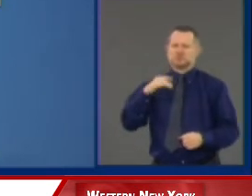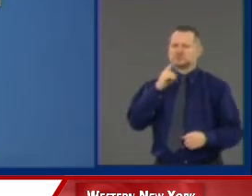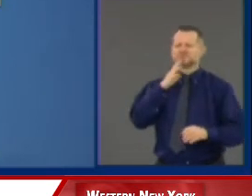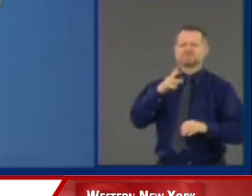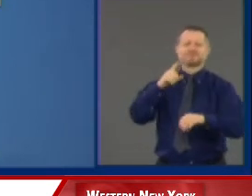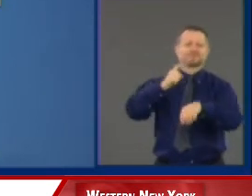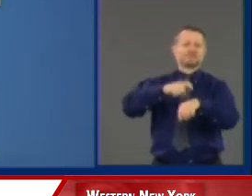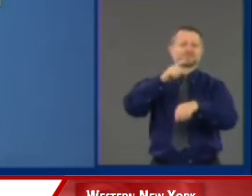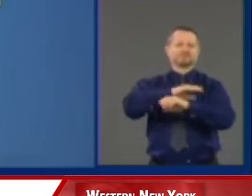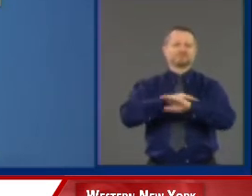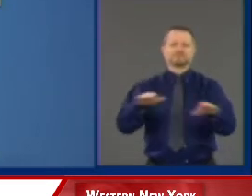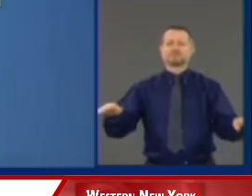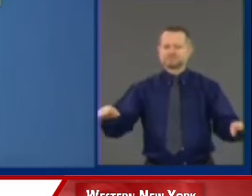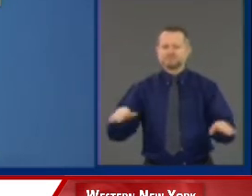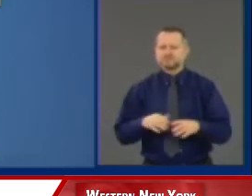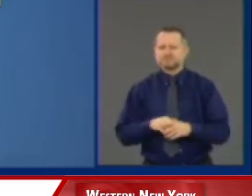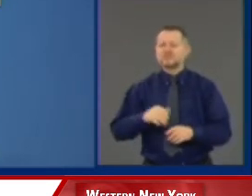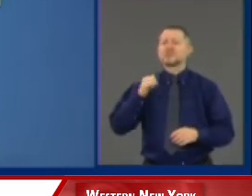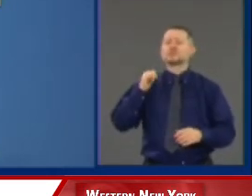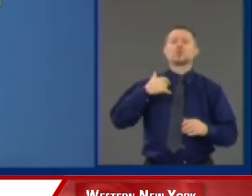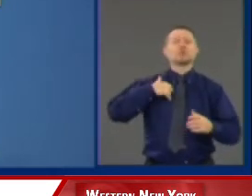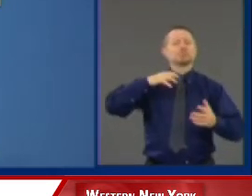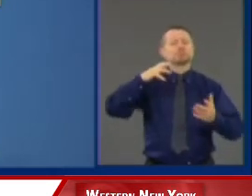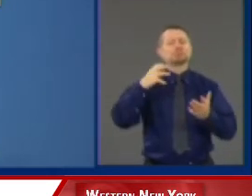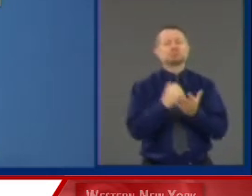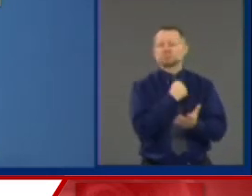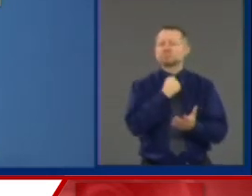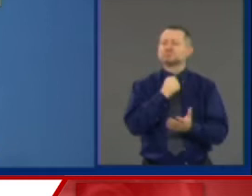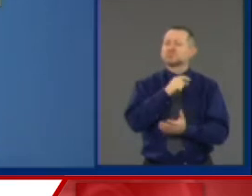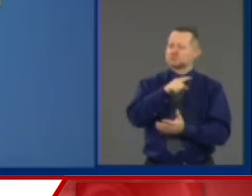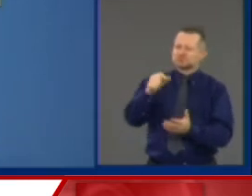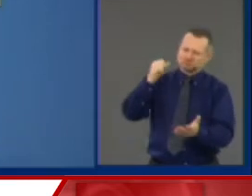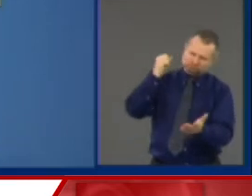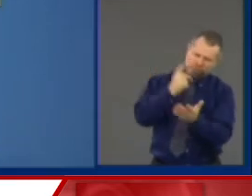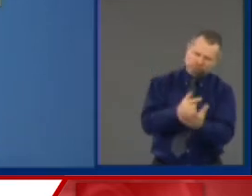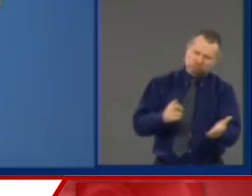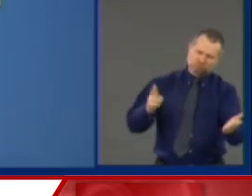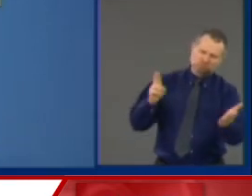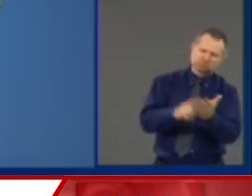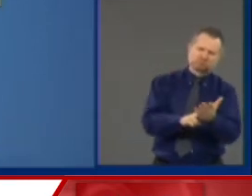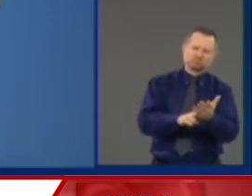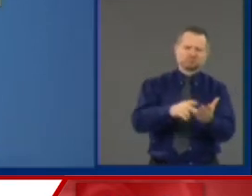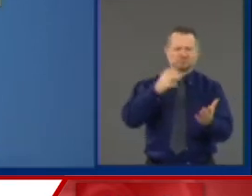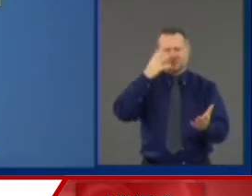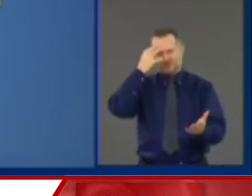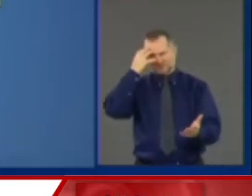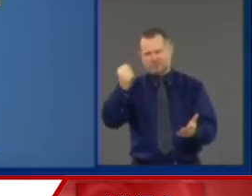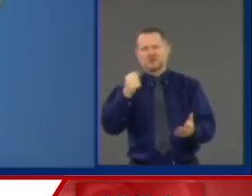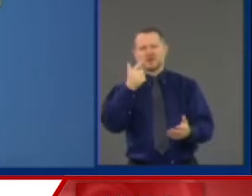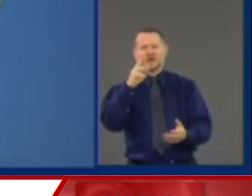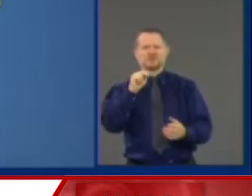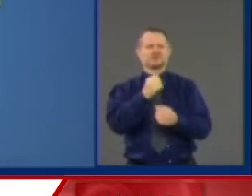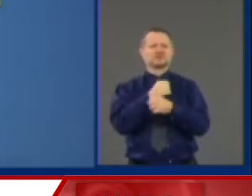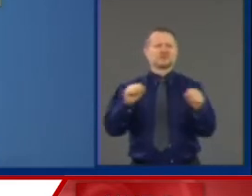And in that moment, we passed common sense gun safety in the state of New York.